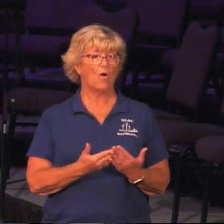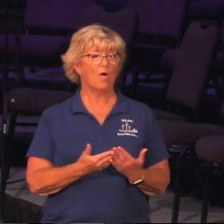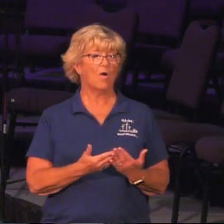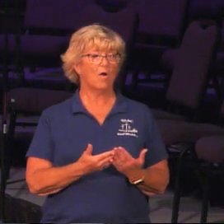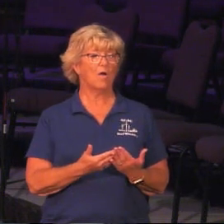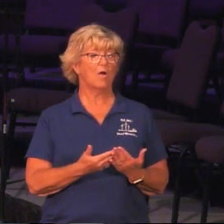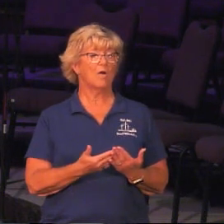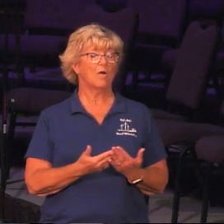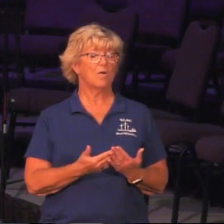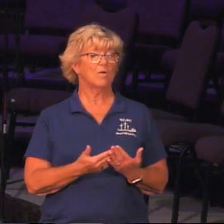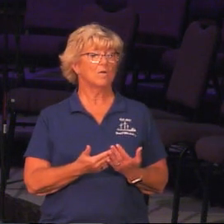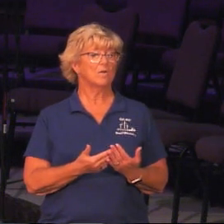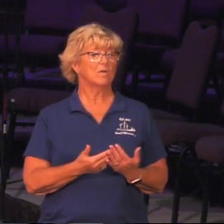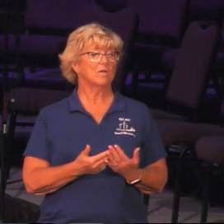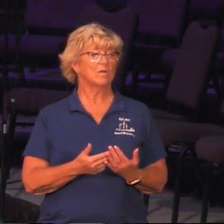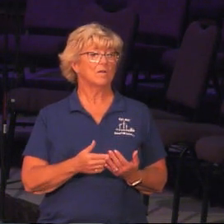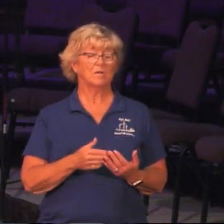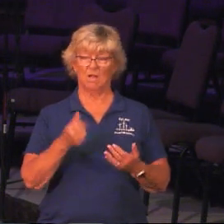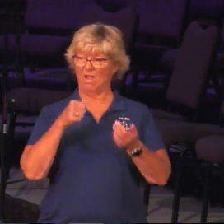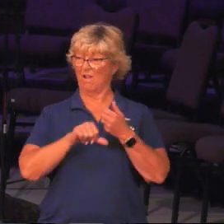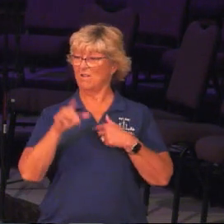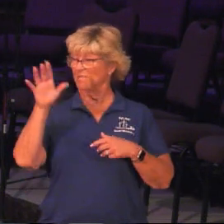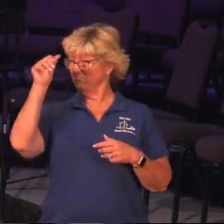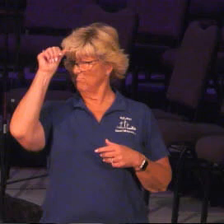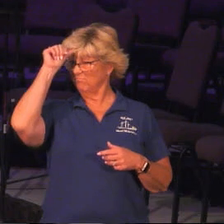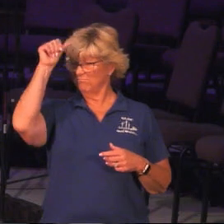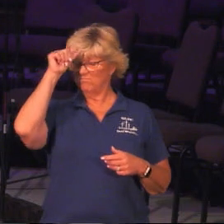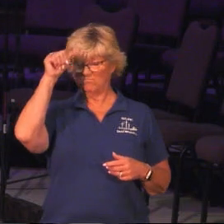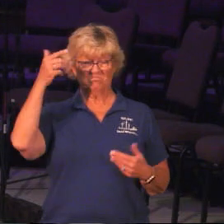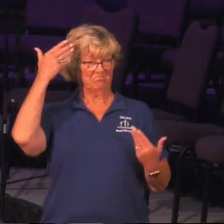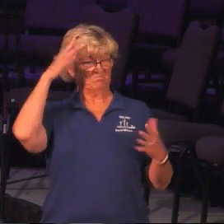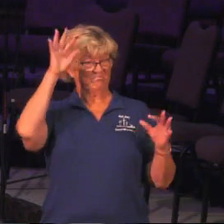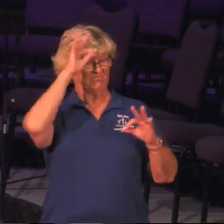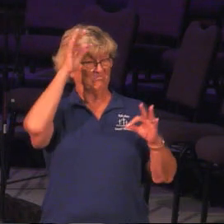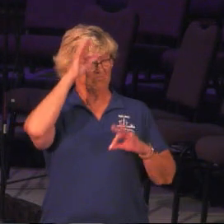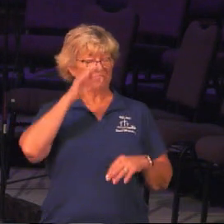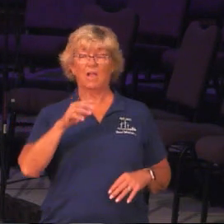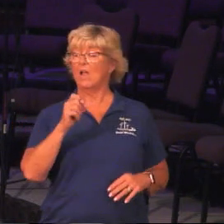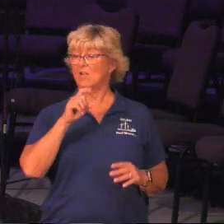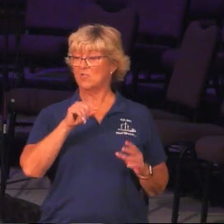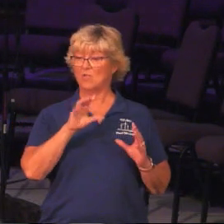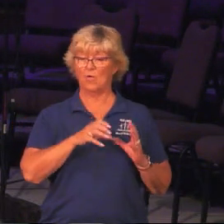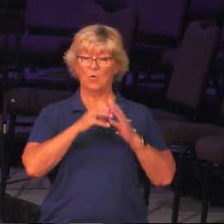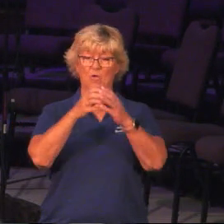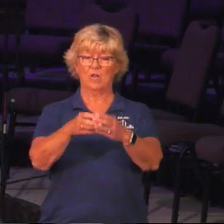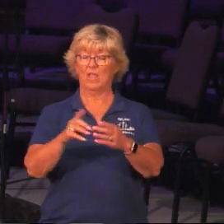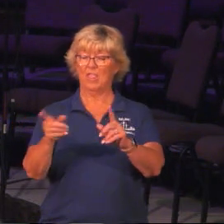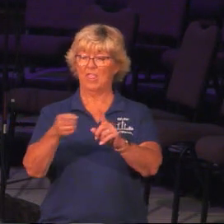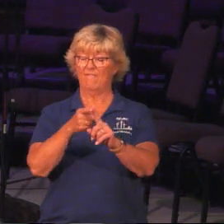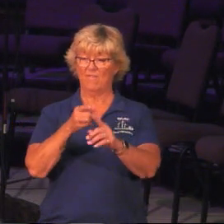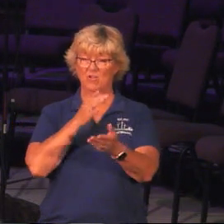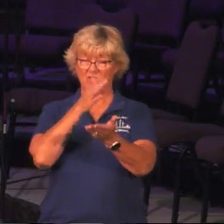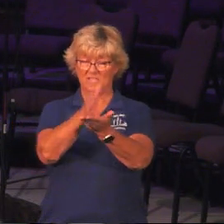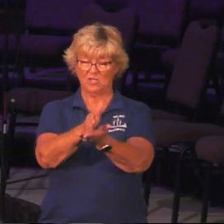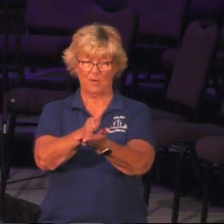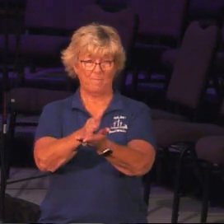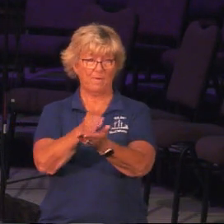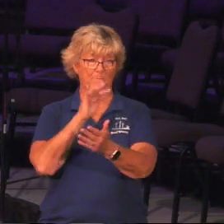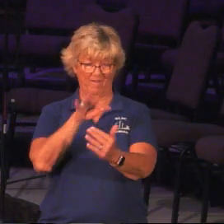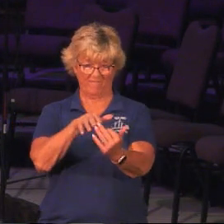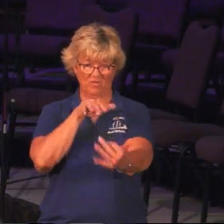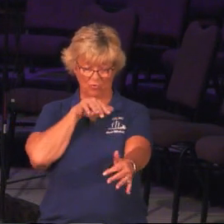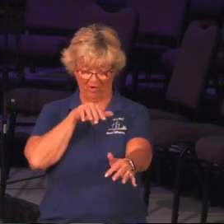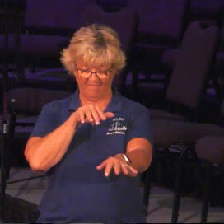under the nose of the Indian government. So they take us to the first stop. And told you it took us forever to get there because of that traffic.